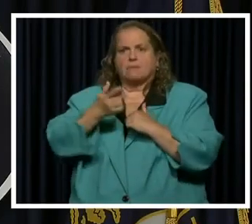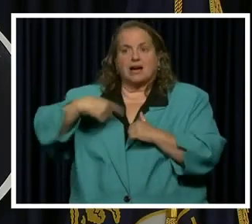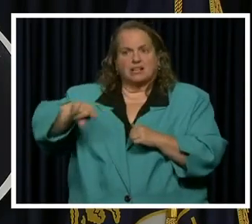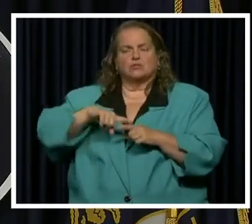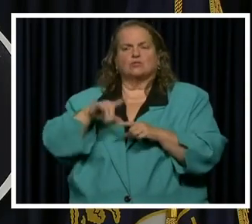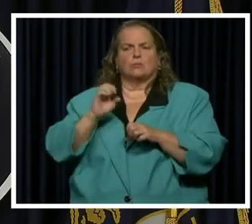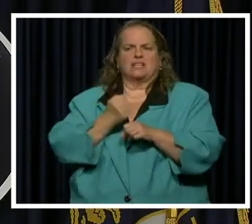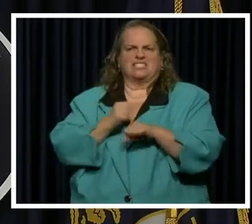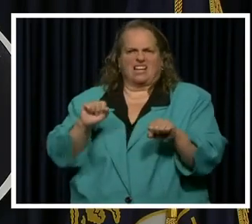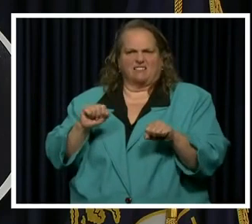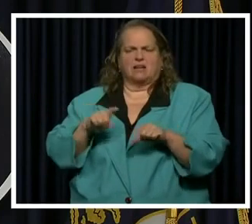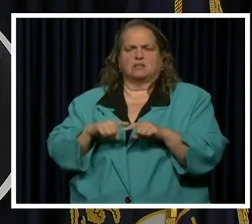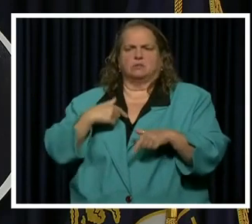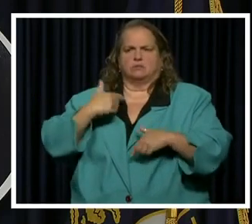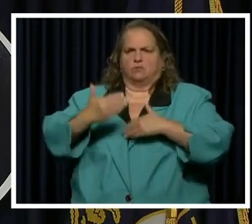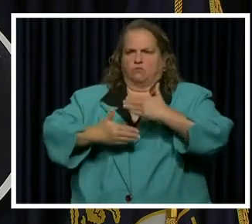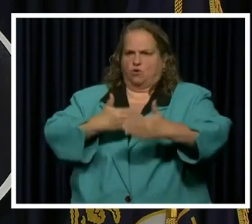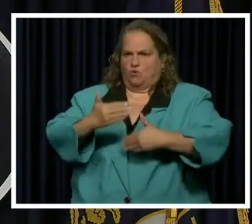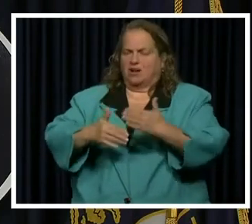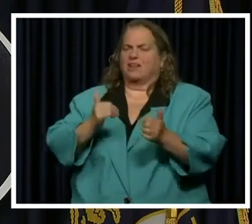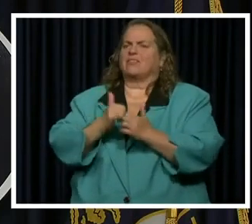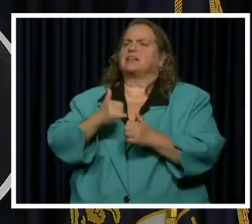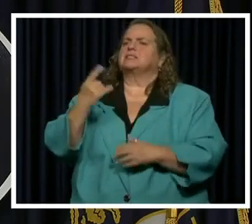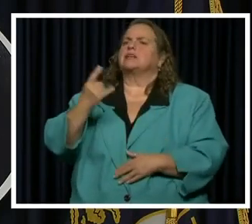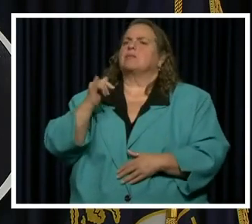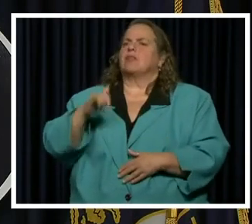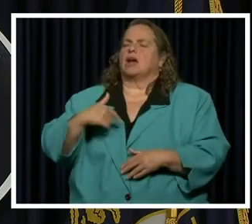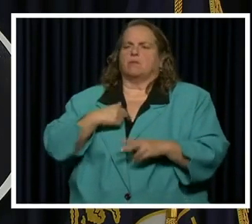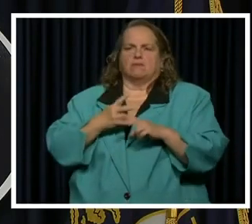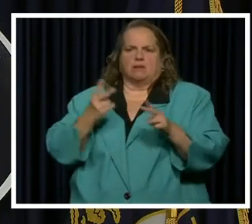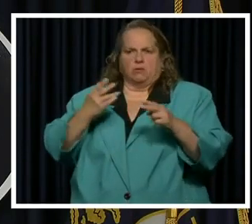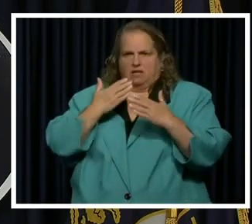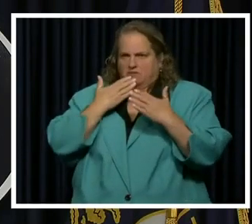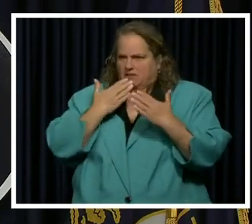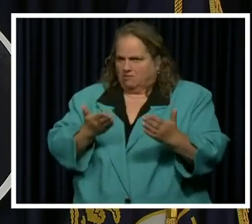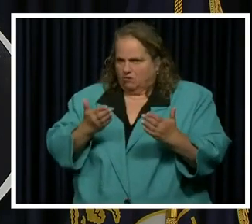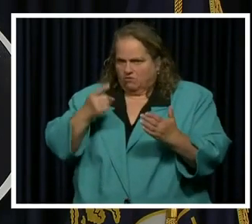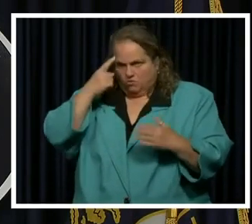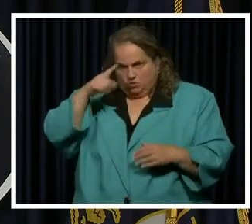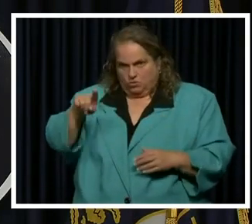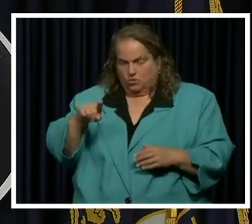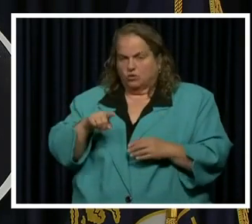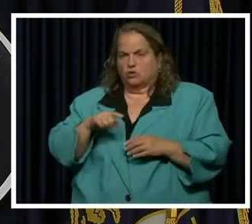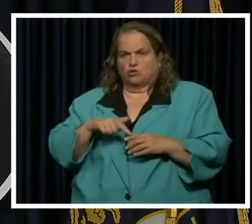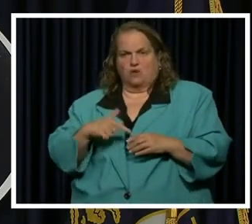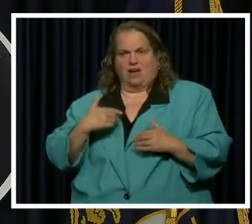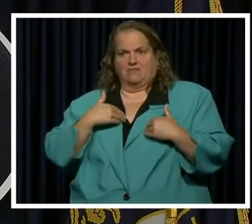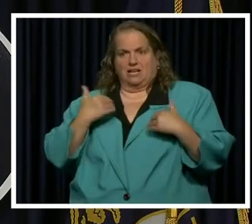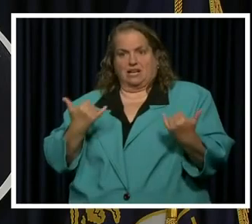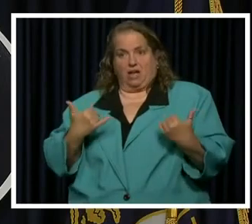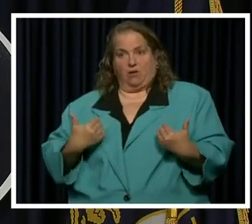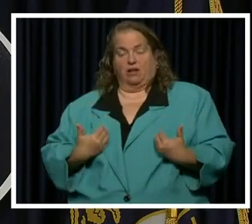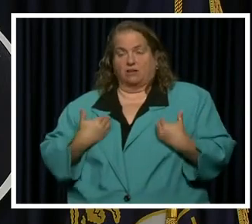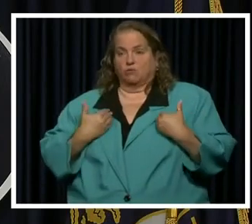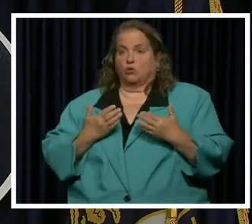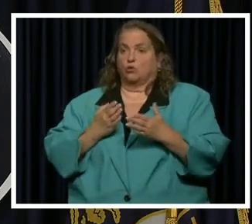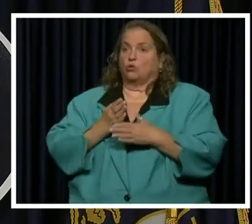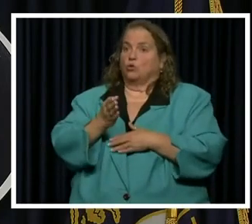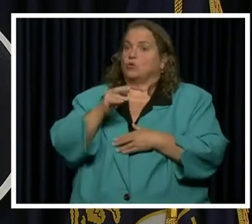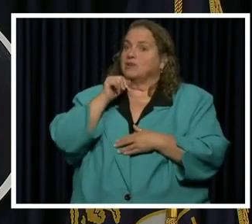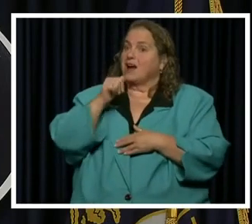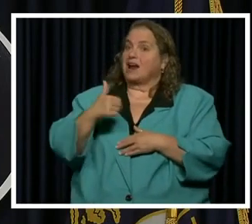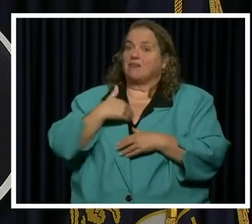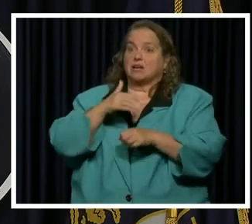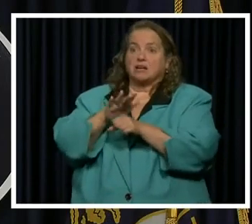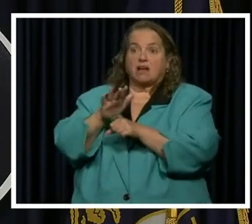going forward. And it's something that I am so thankful for having now live through not